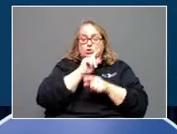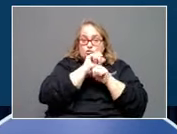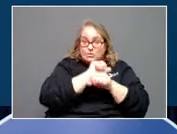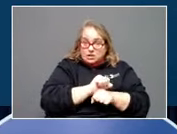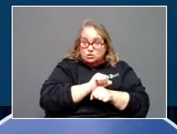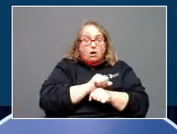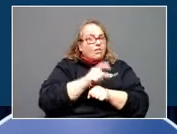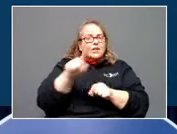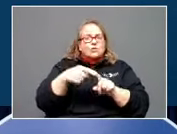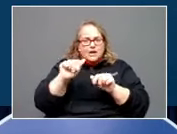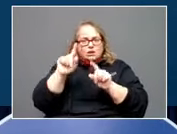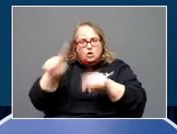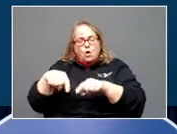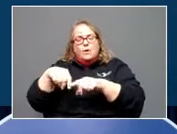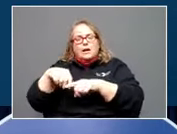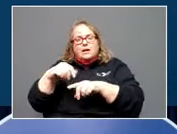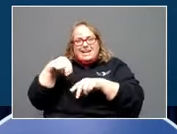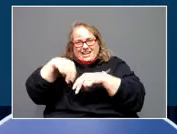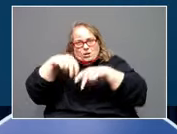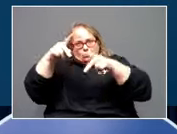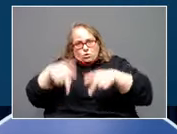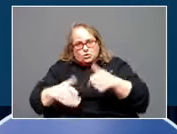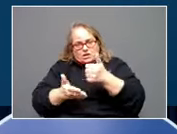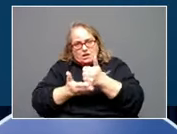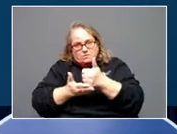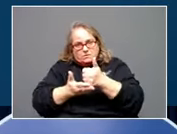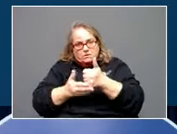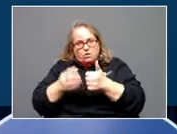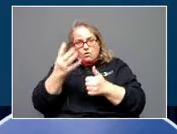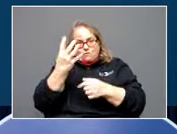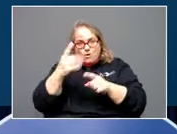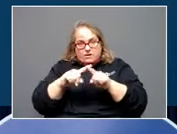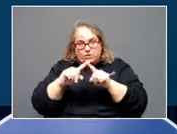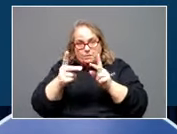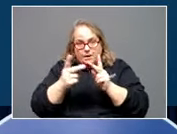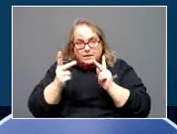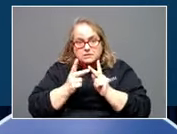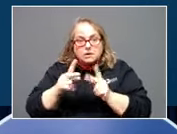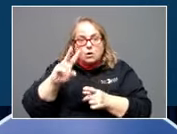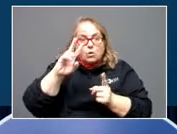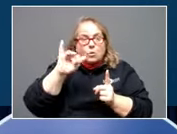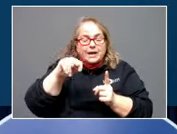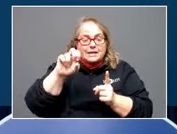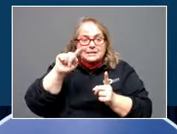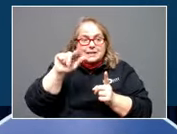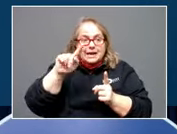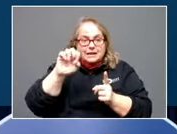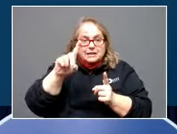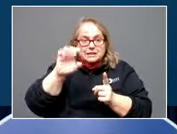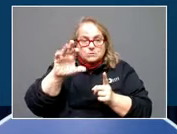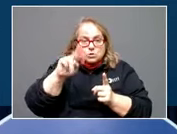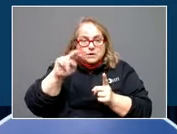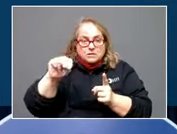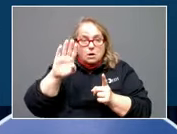for assistance at one of the following locations through Wednesday, December 22nd. We have them up here. There's one in